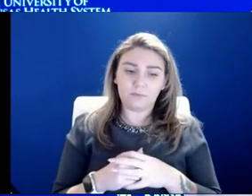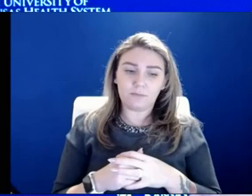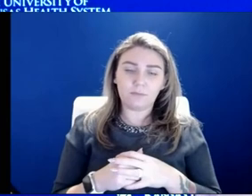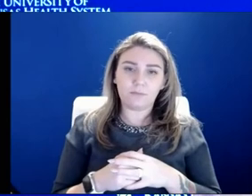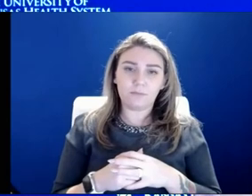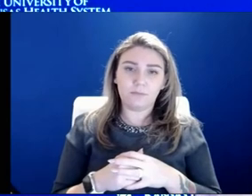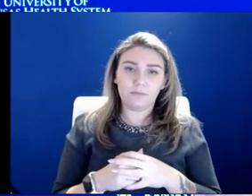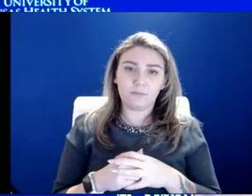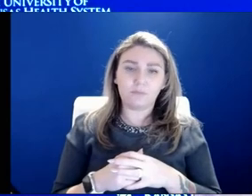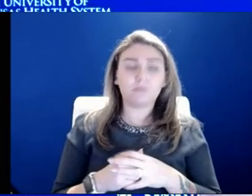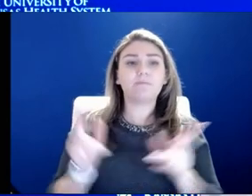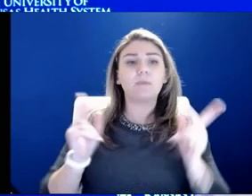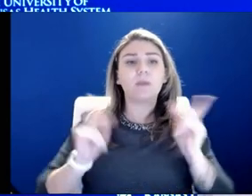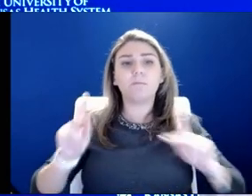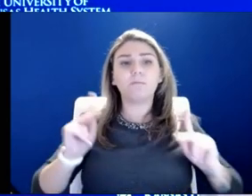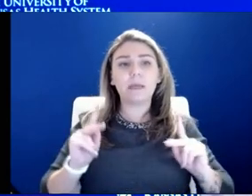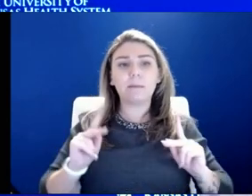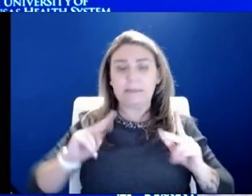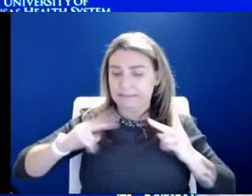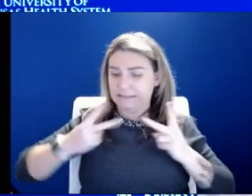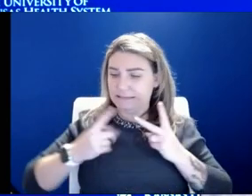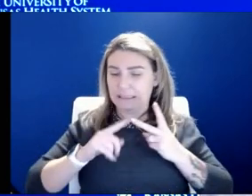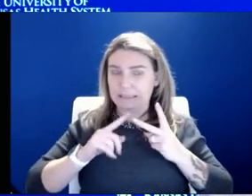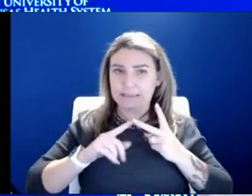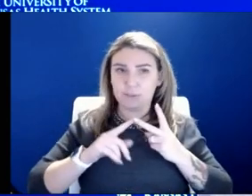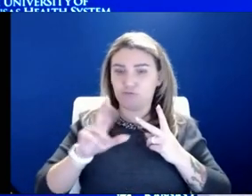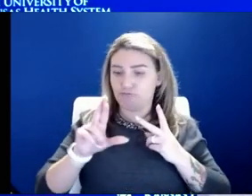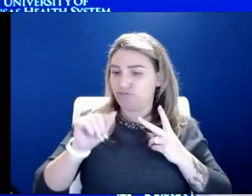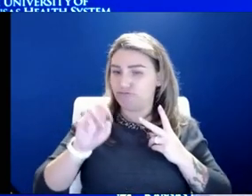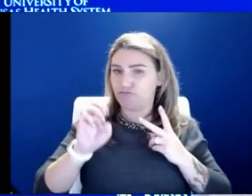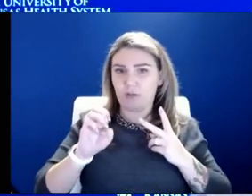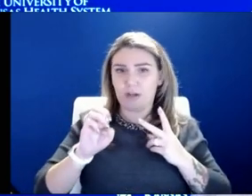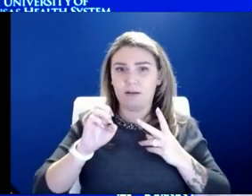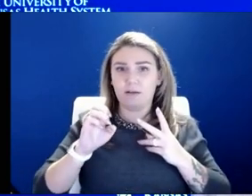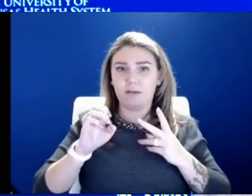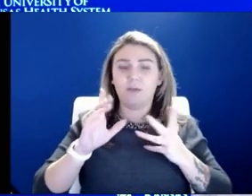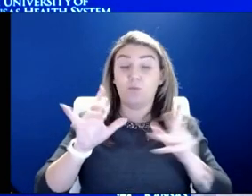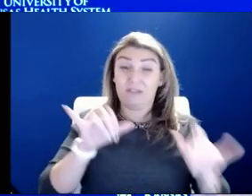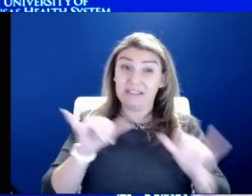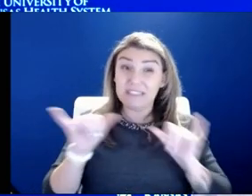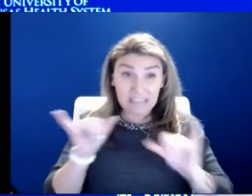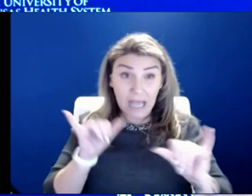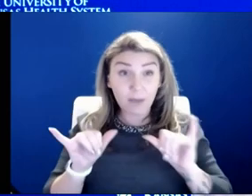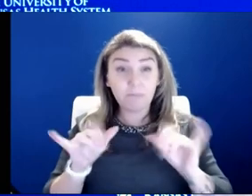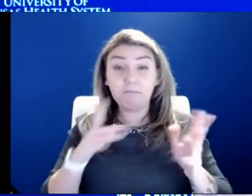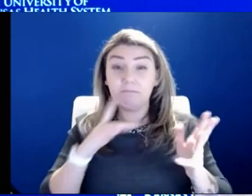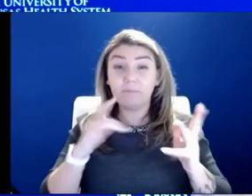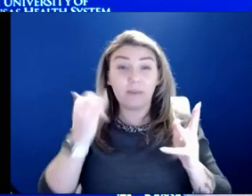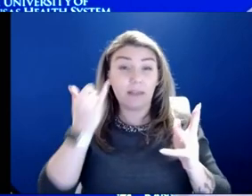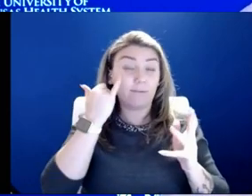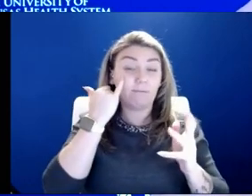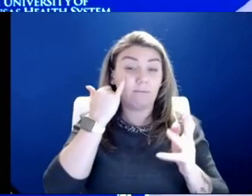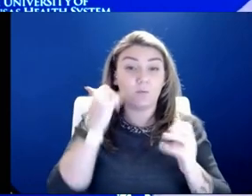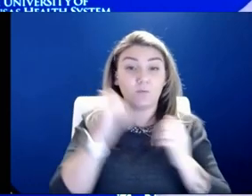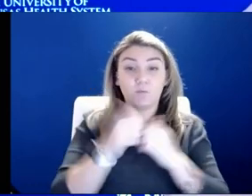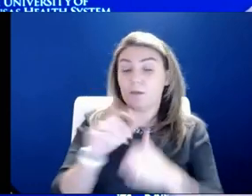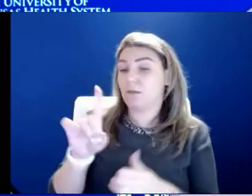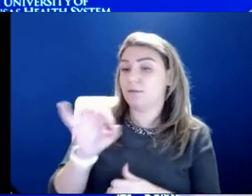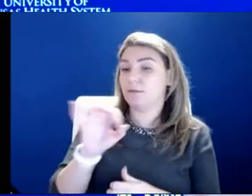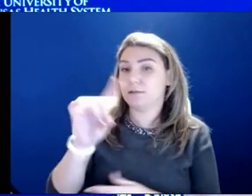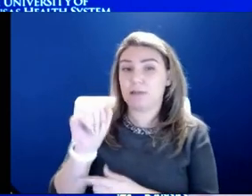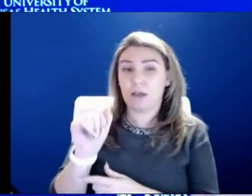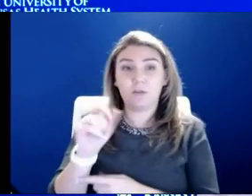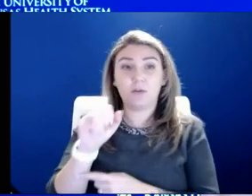people secondary attack rates in households were really about the same, whether it was with Delta or with